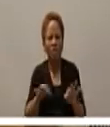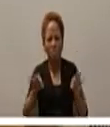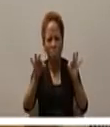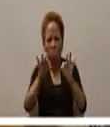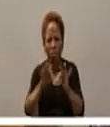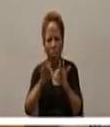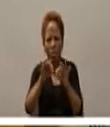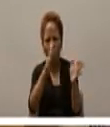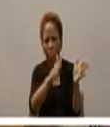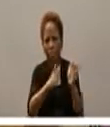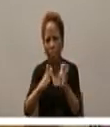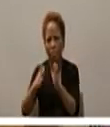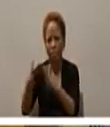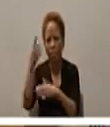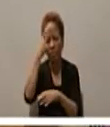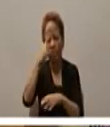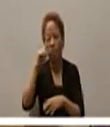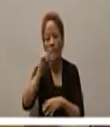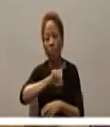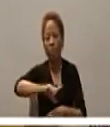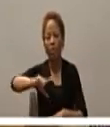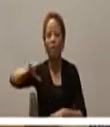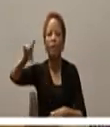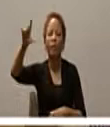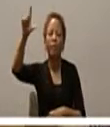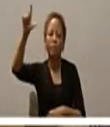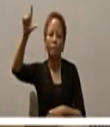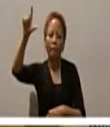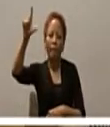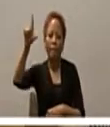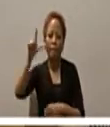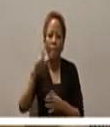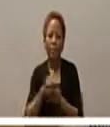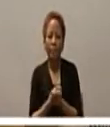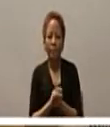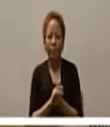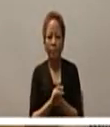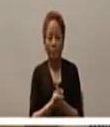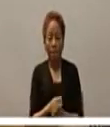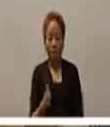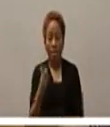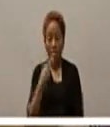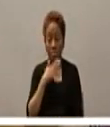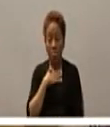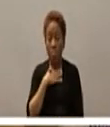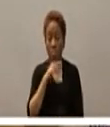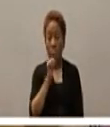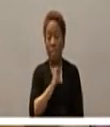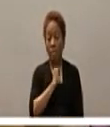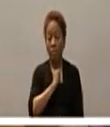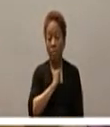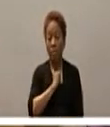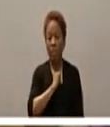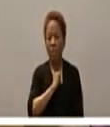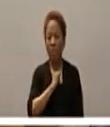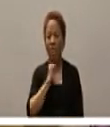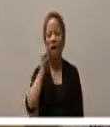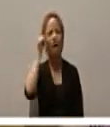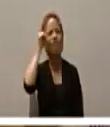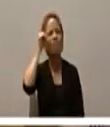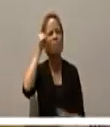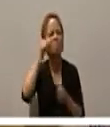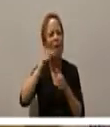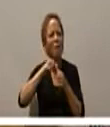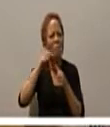for the way of the Lord and and and it for for myself it evokes some some wonderful memories